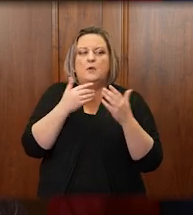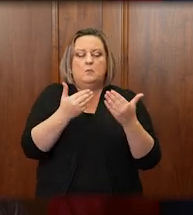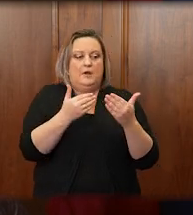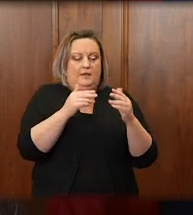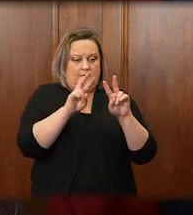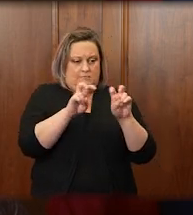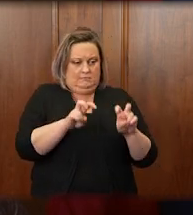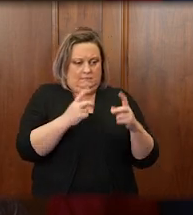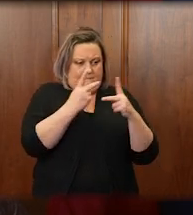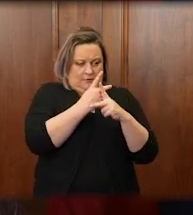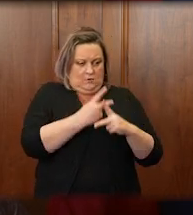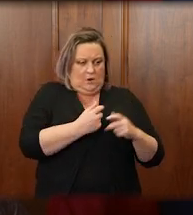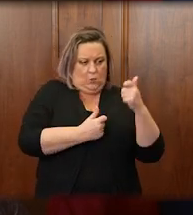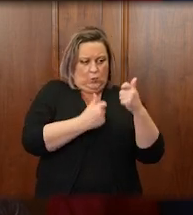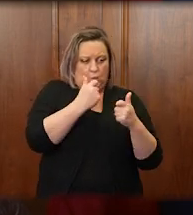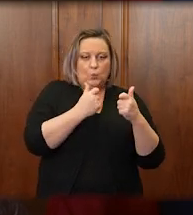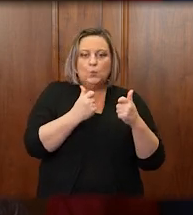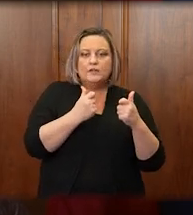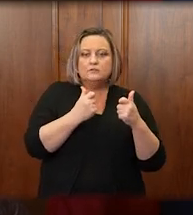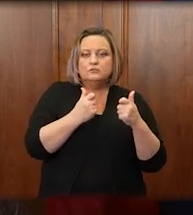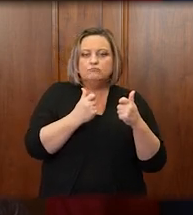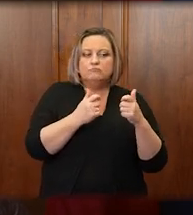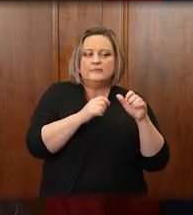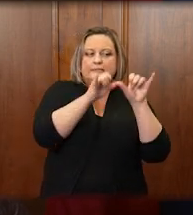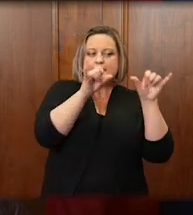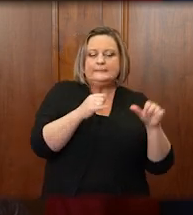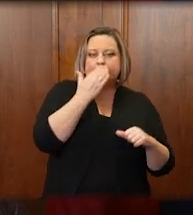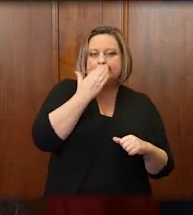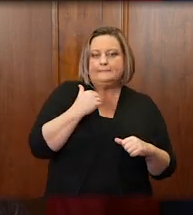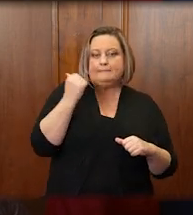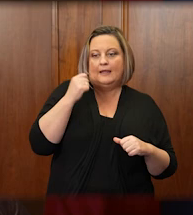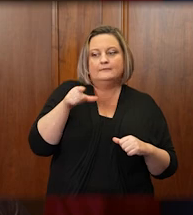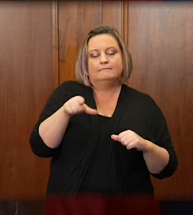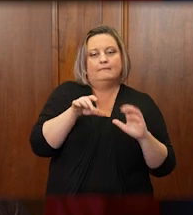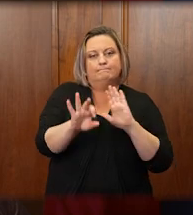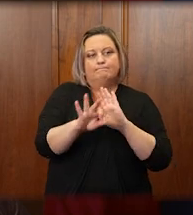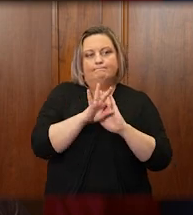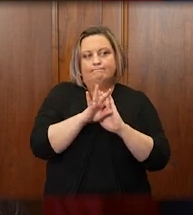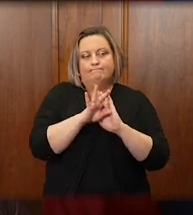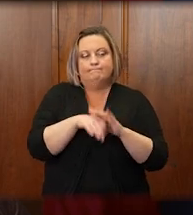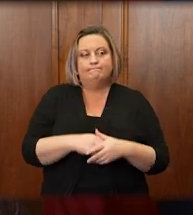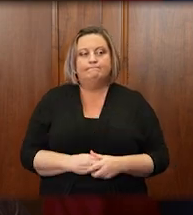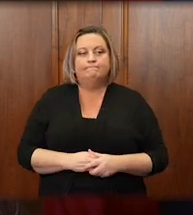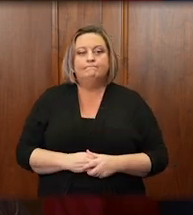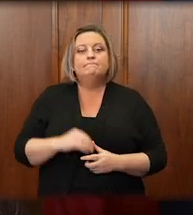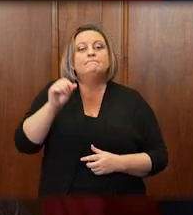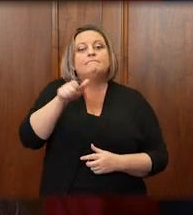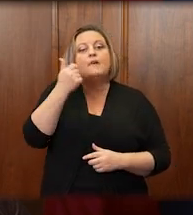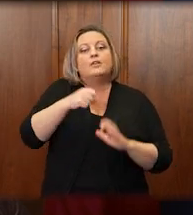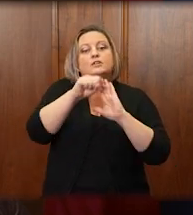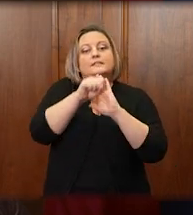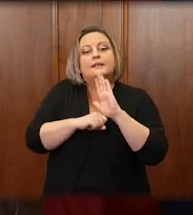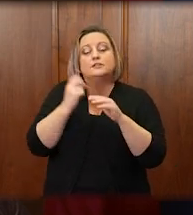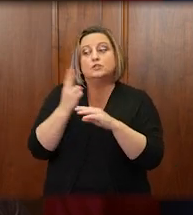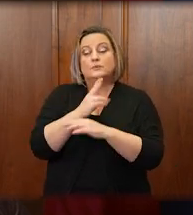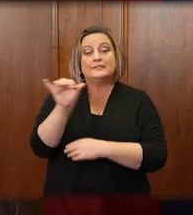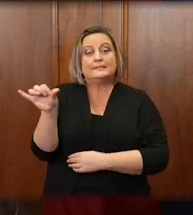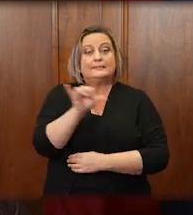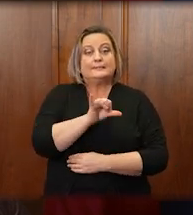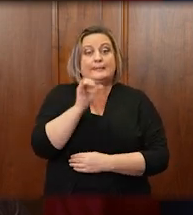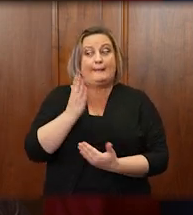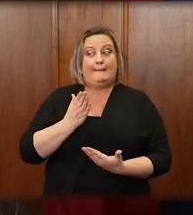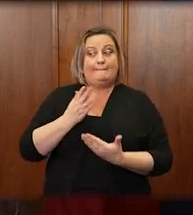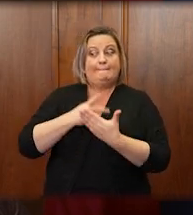Express after closely reviewing a number of systems. Other states using that program gave it rave